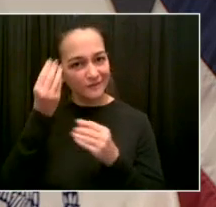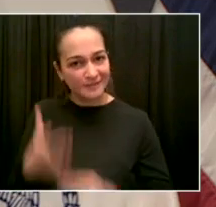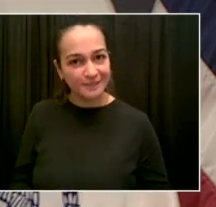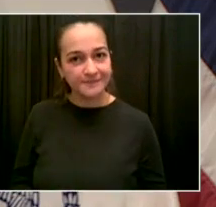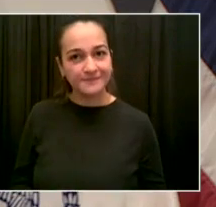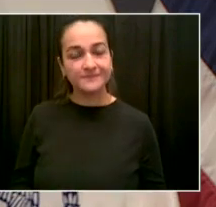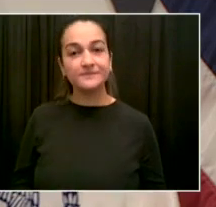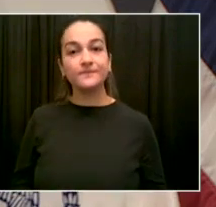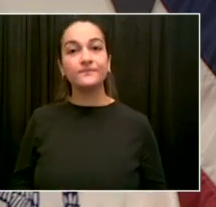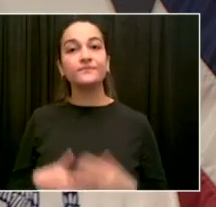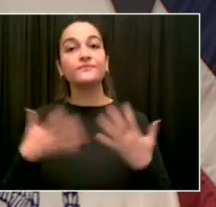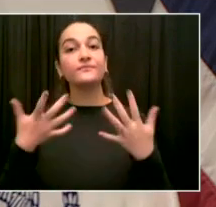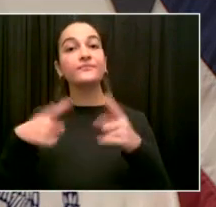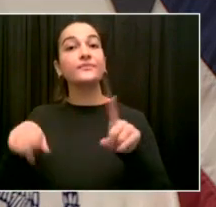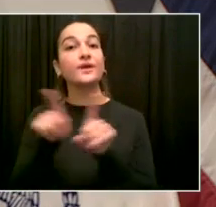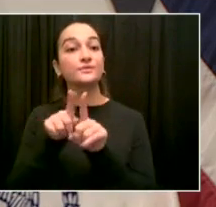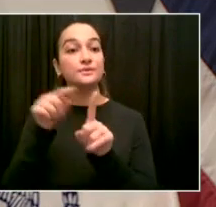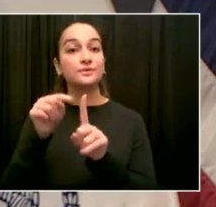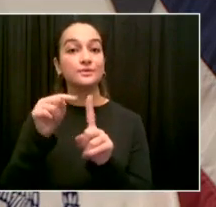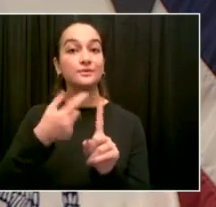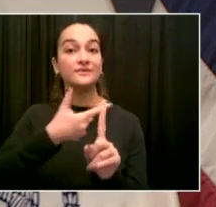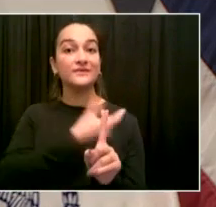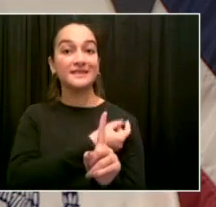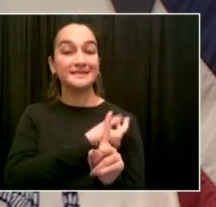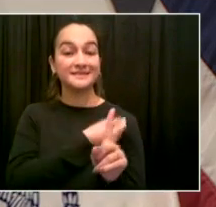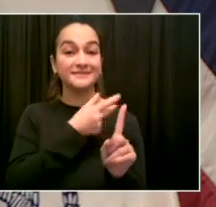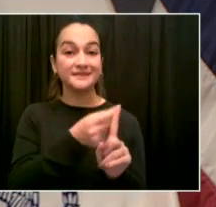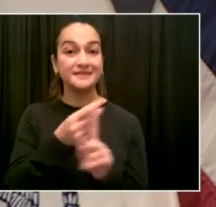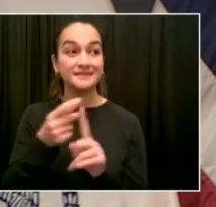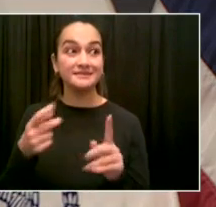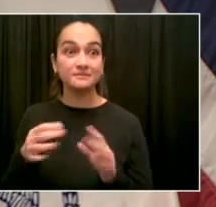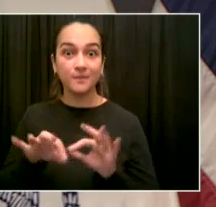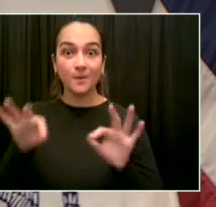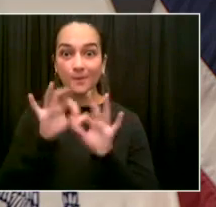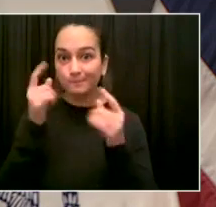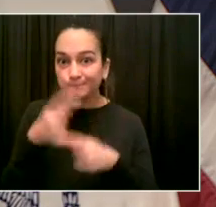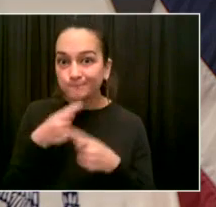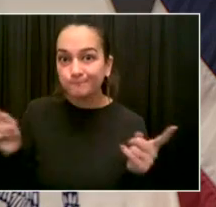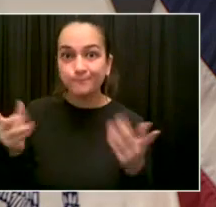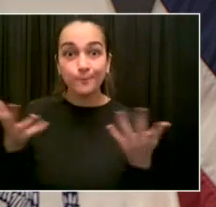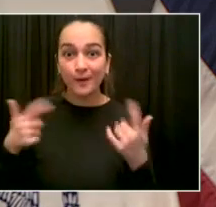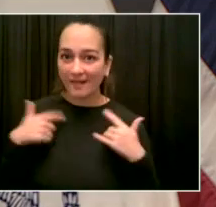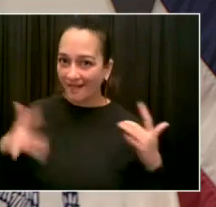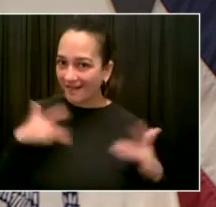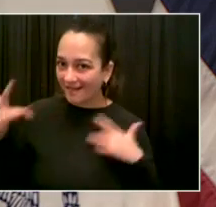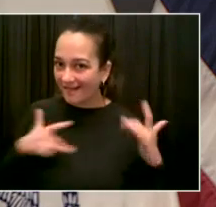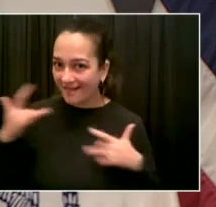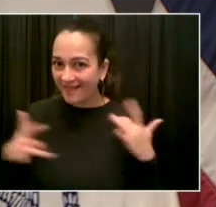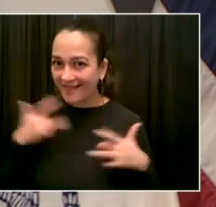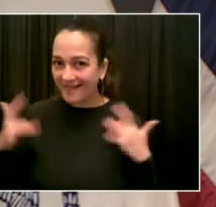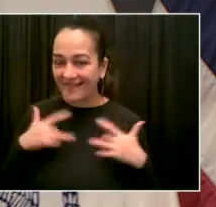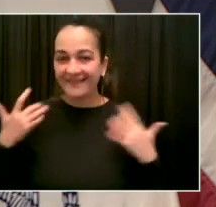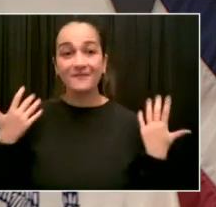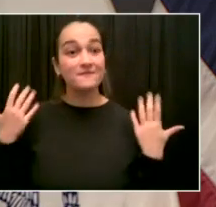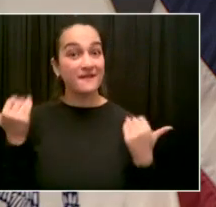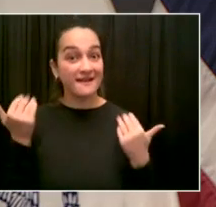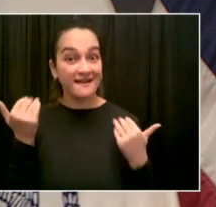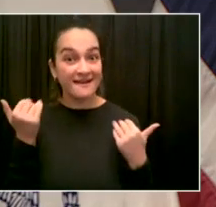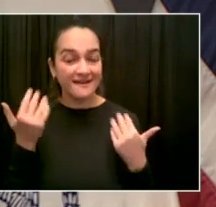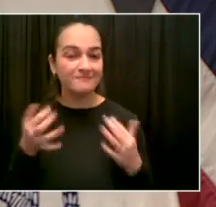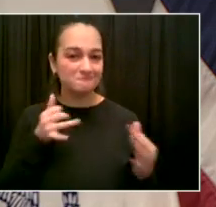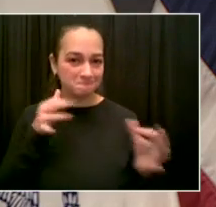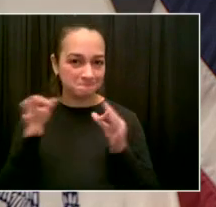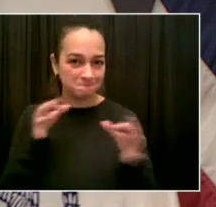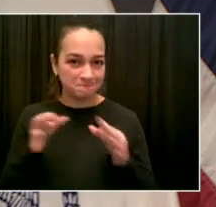is exciting. One of the things I'm most excited about, one of the things I'm most hopeful about is the vaccine for the 5 to 11 year olds. So now Pfizer